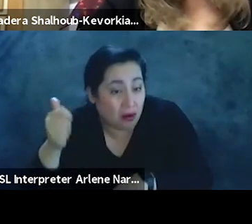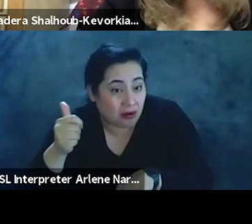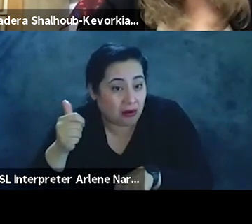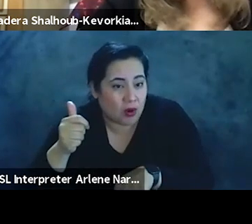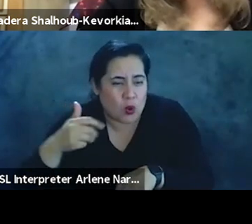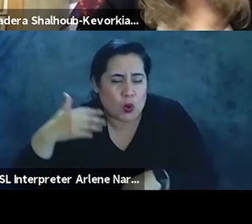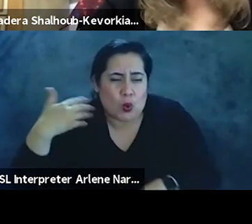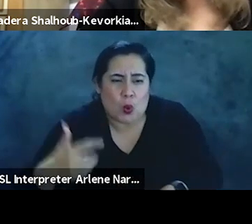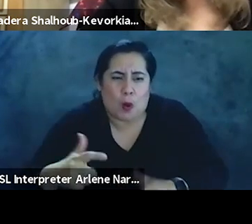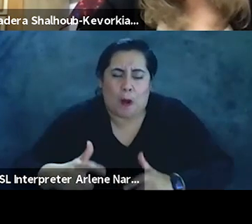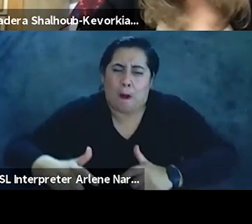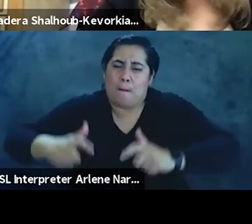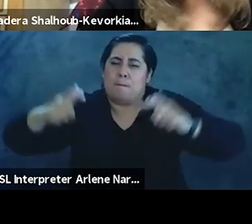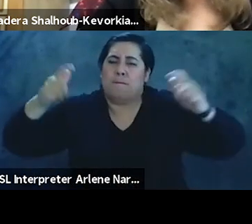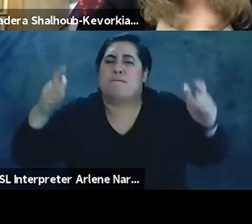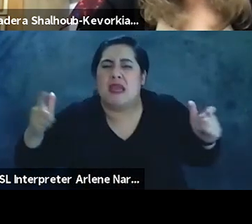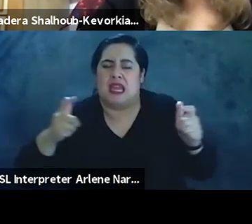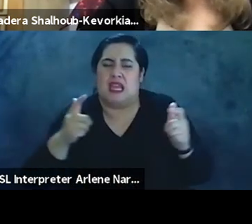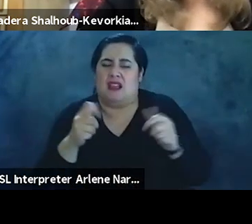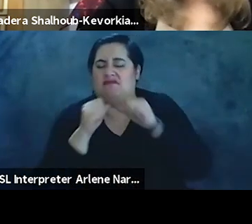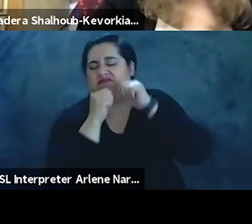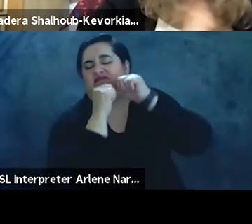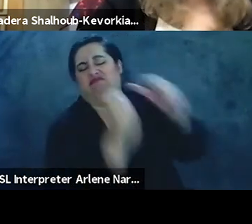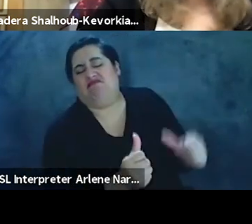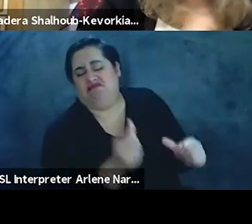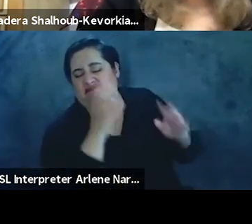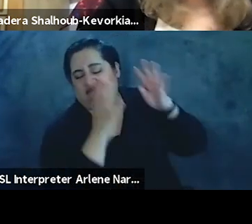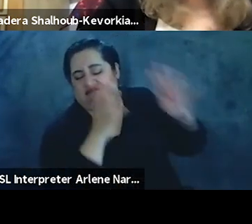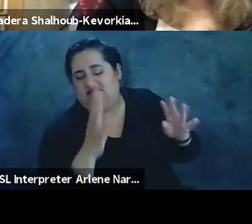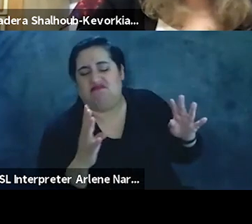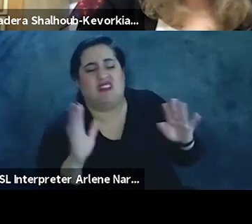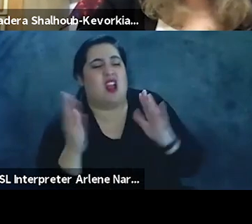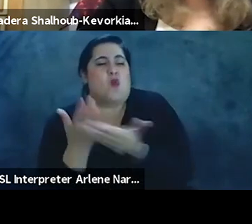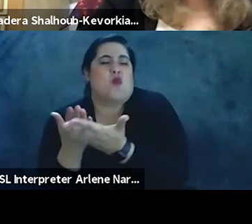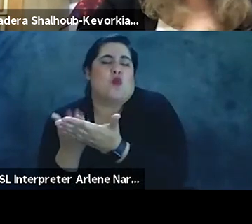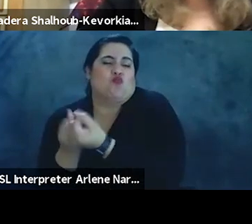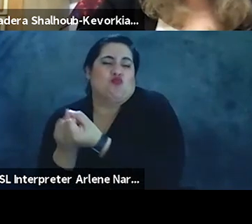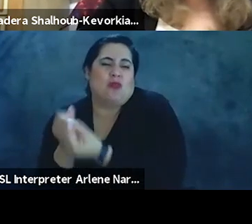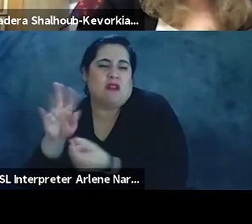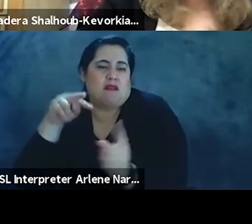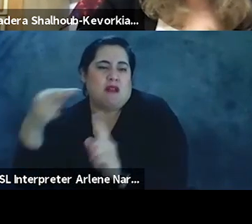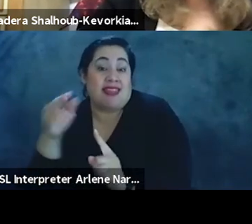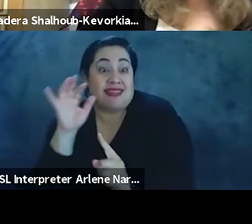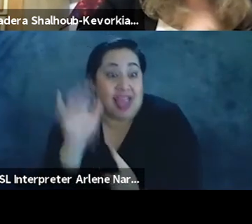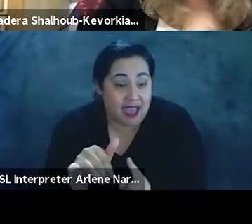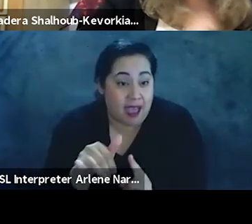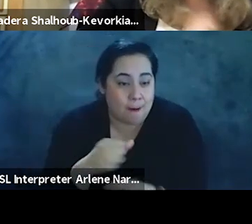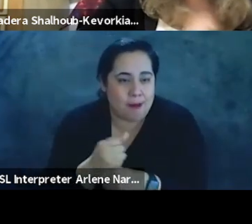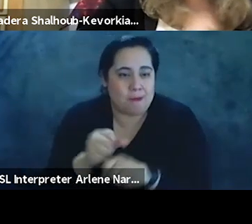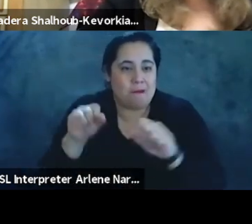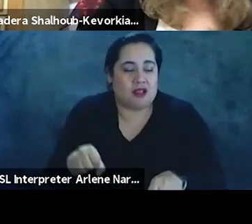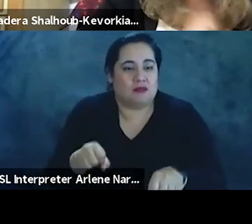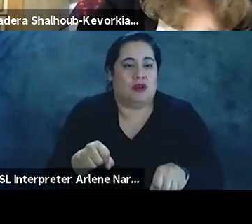massive apparatus of denial and obfuscation and equivocation. That's what made it possible to, to, to, to